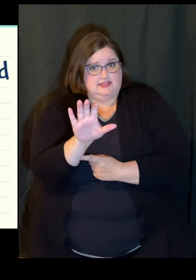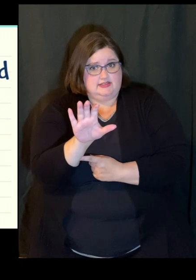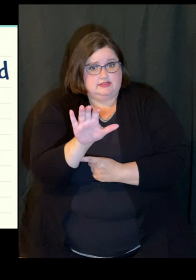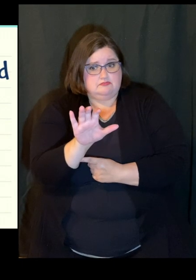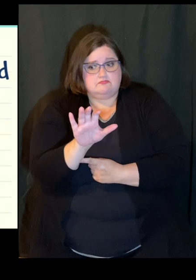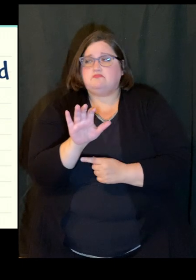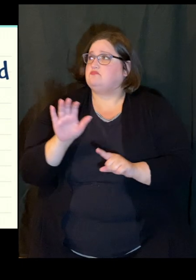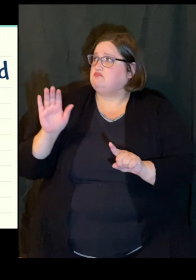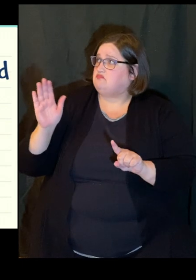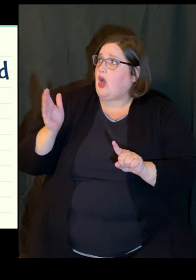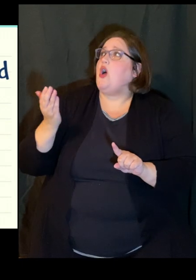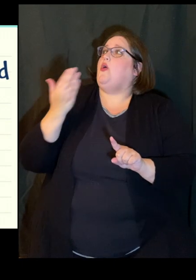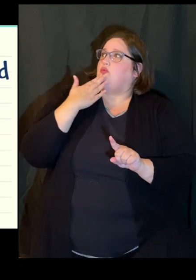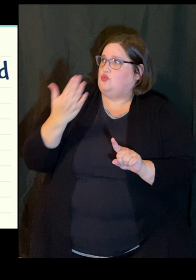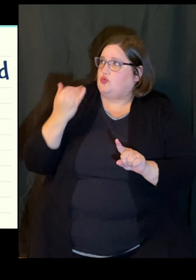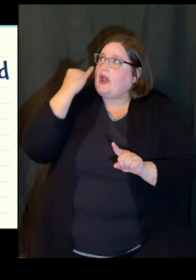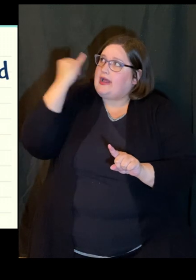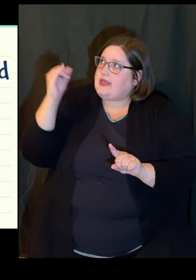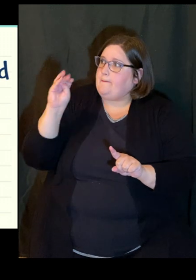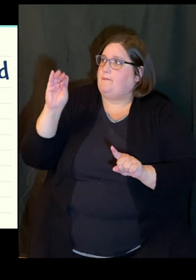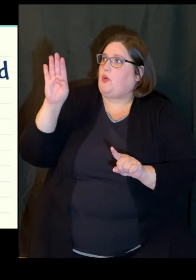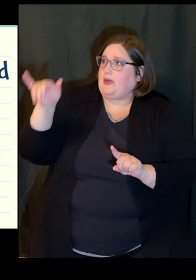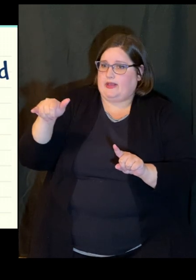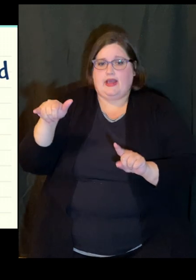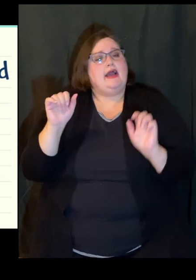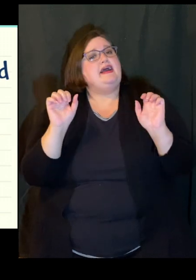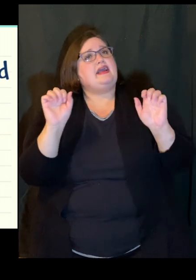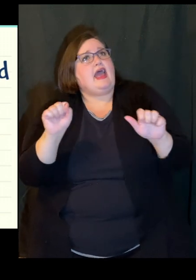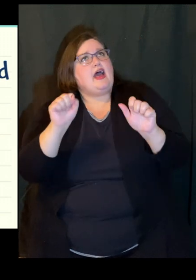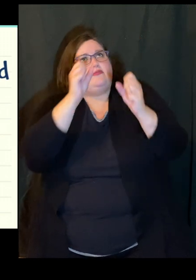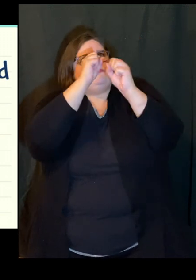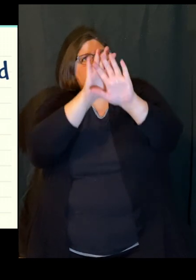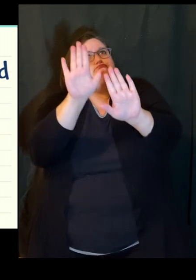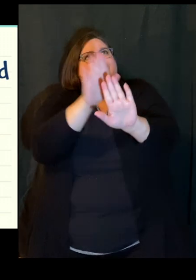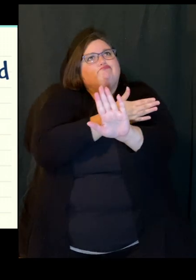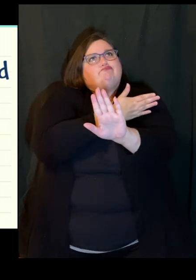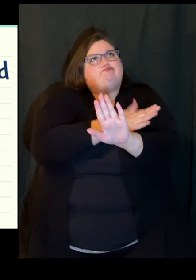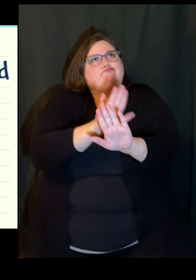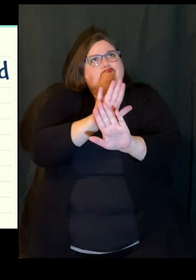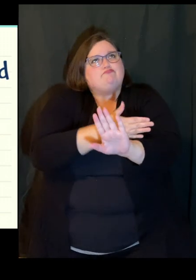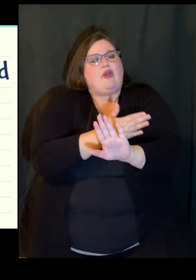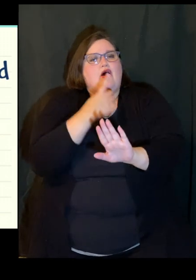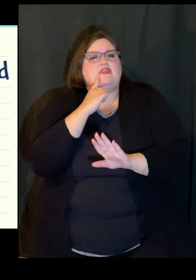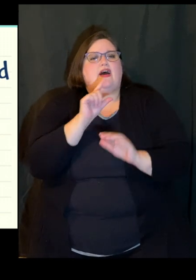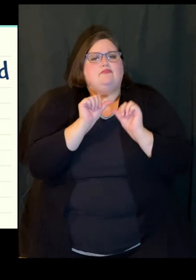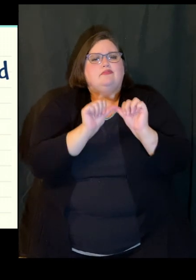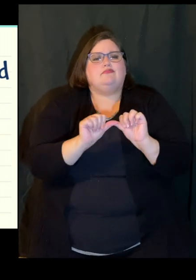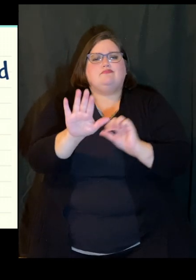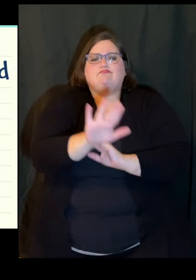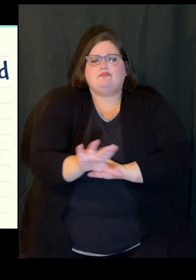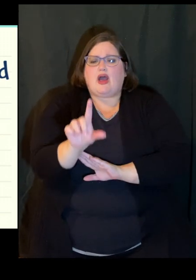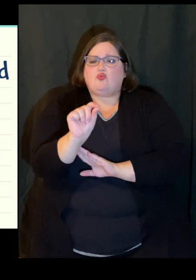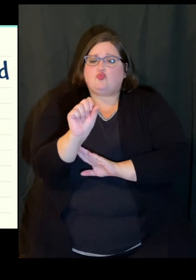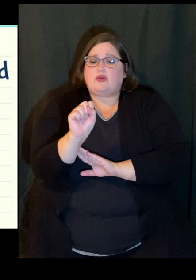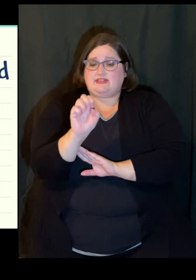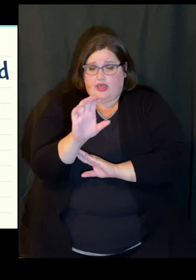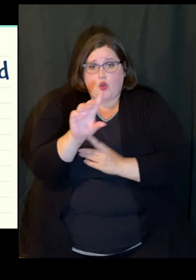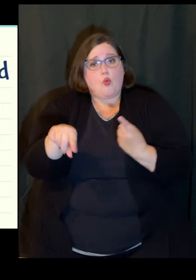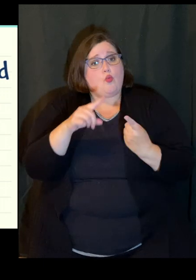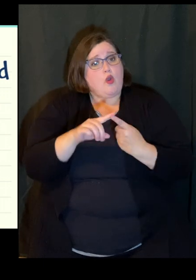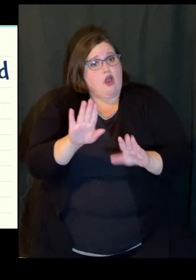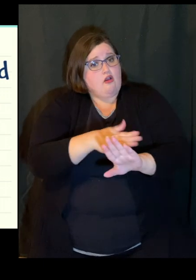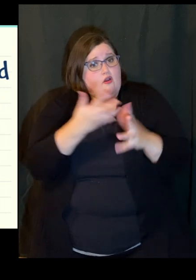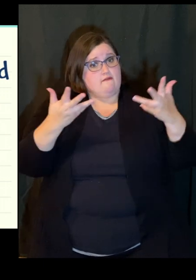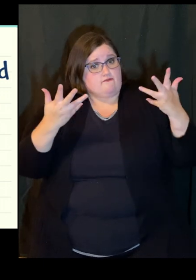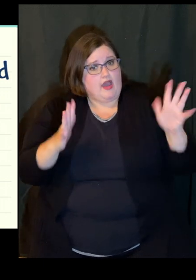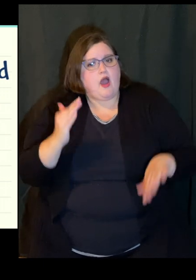Good idea, Moby. I can sing a song that lasts about 20 seconds. So when I'm done singing, I'm done